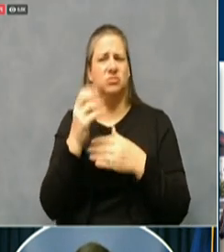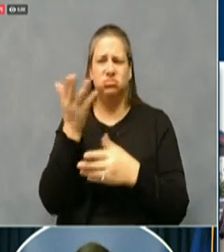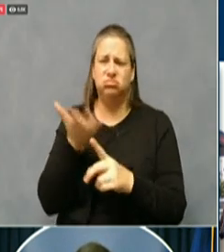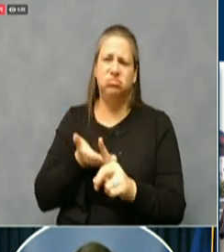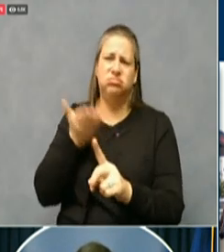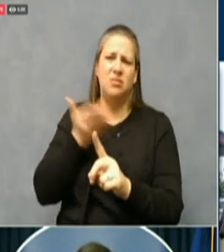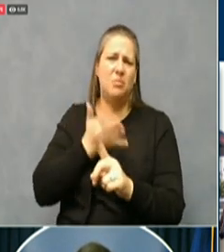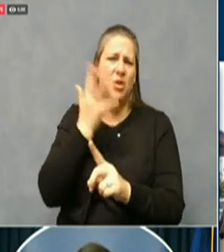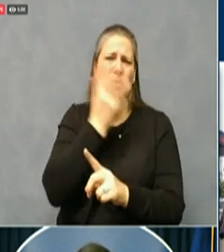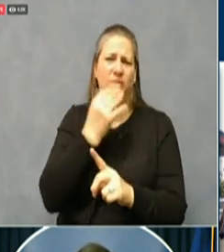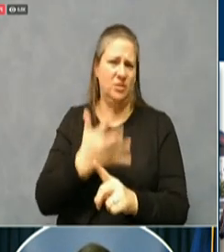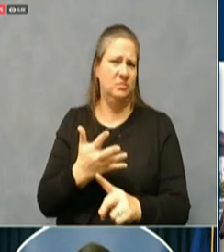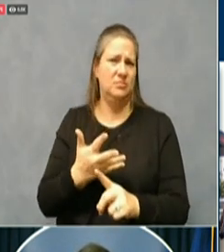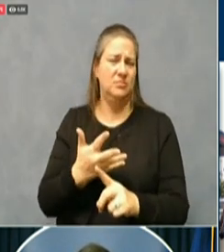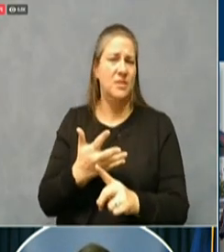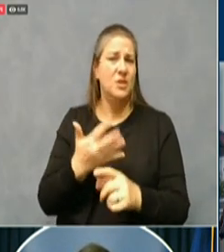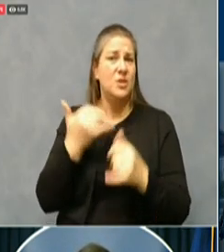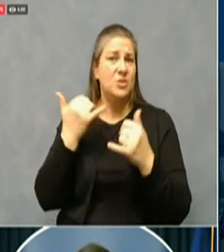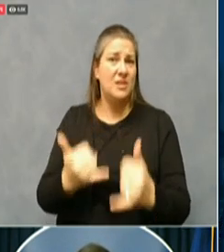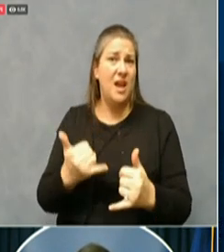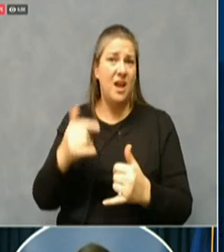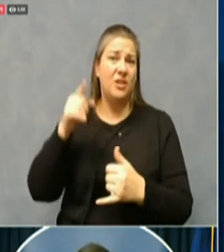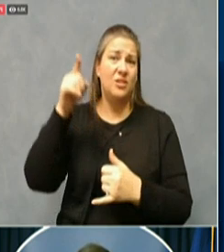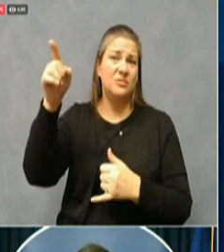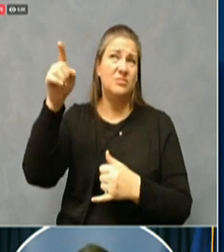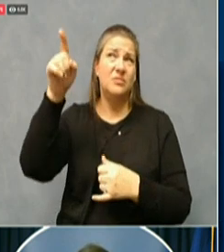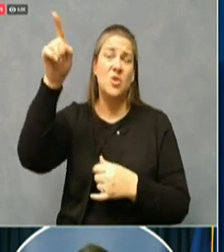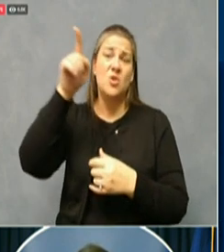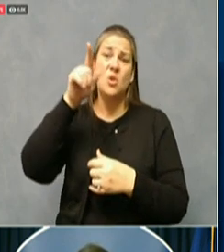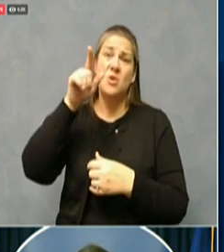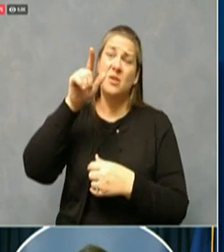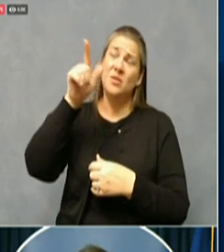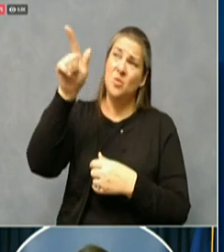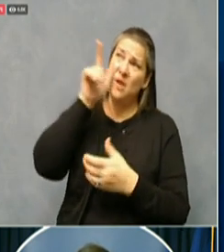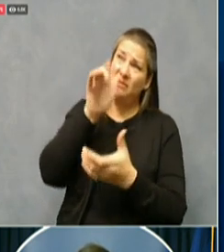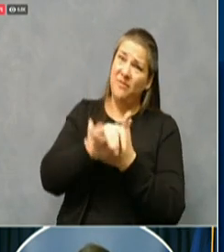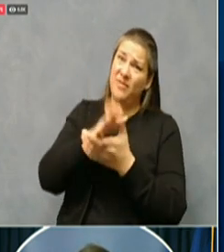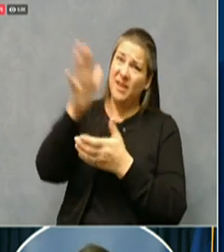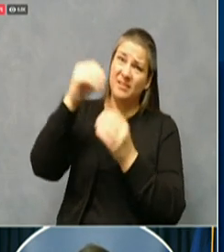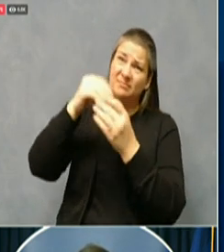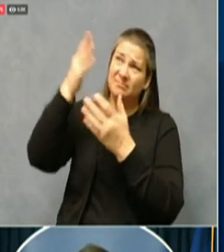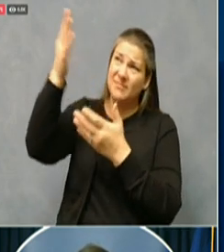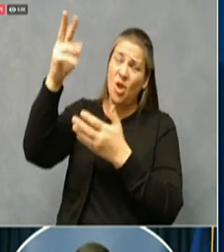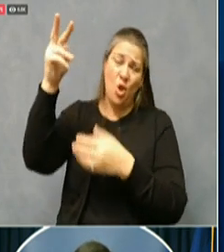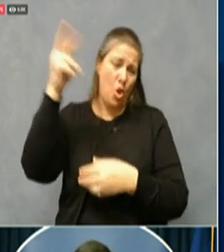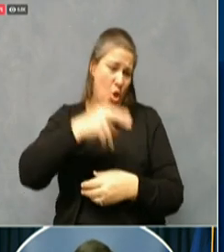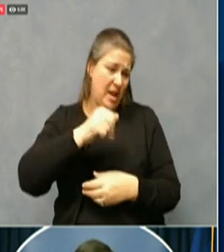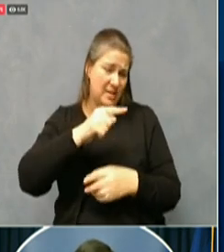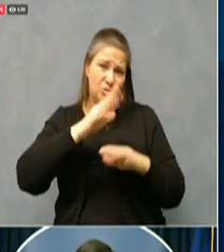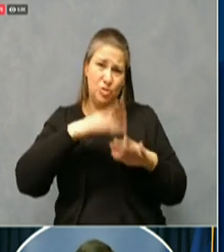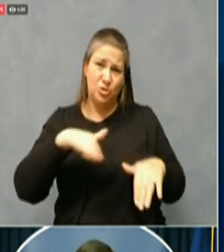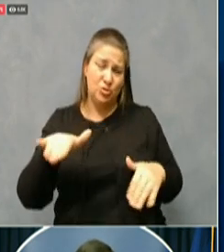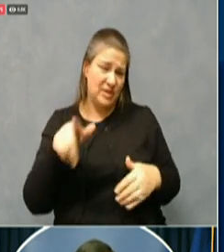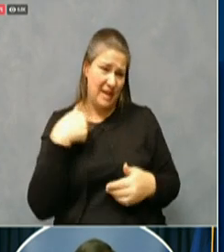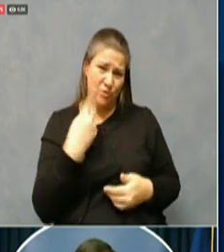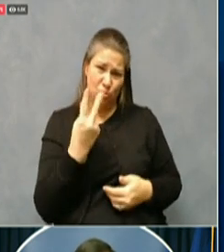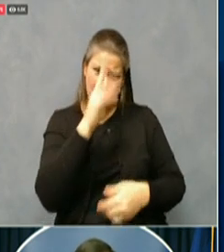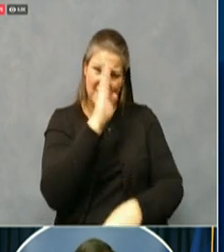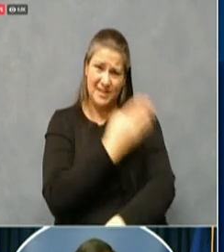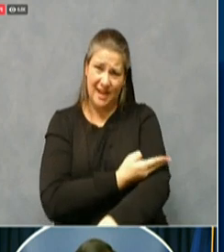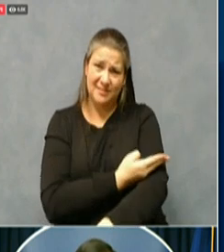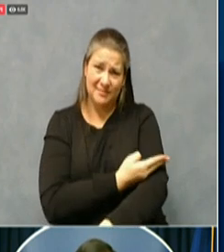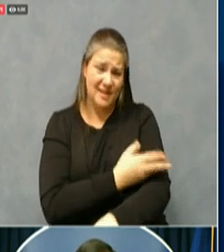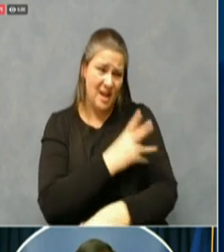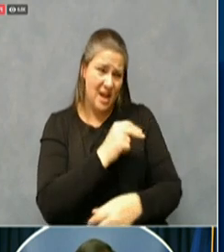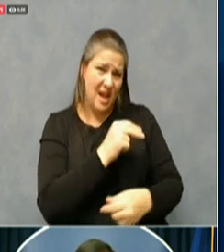husband and their two sons. Our thoughts and our prayers are with her. We're so thankful that she was shared with